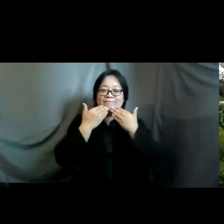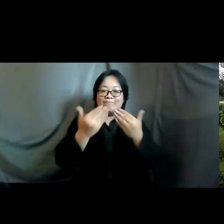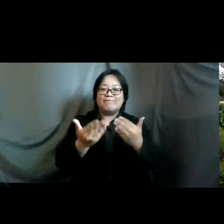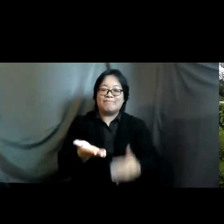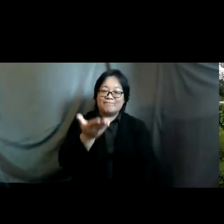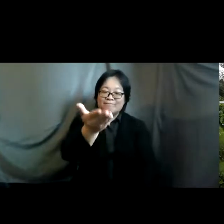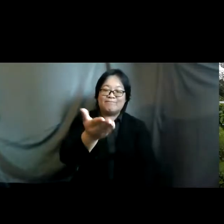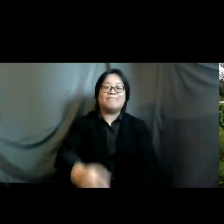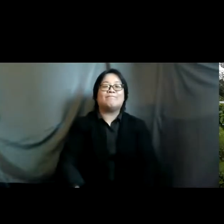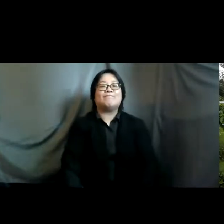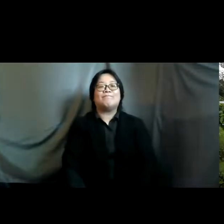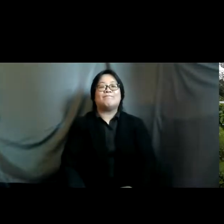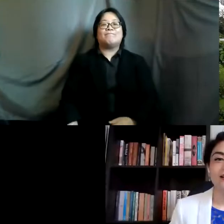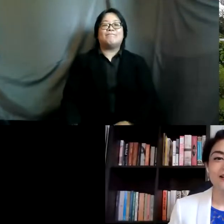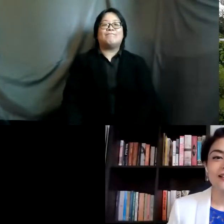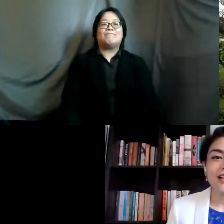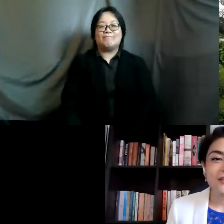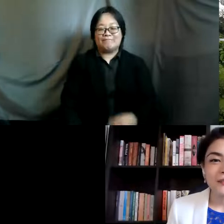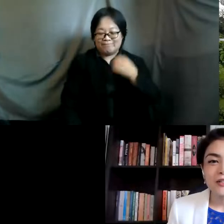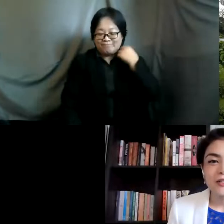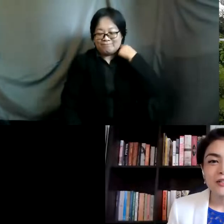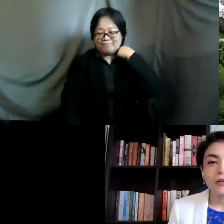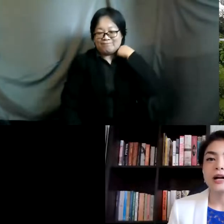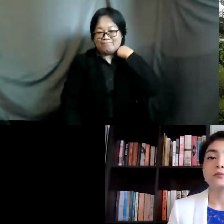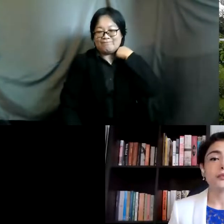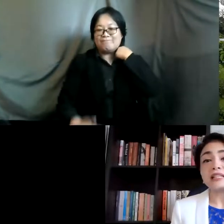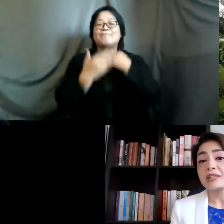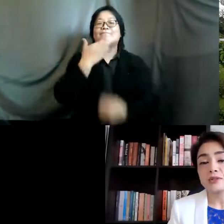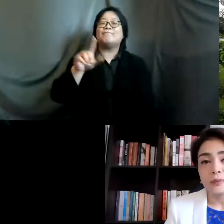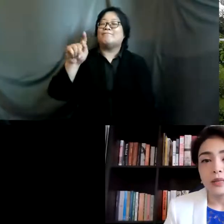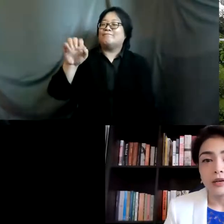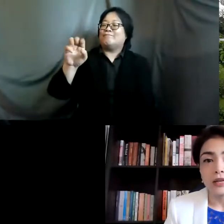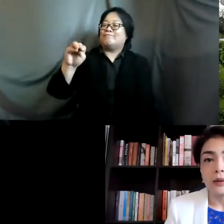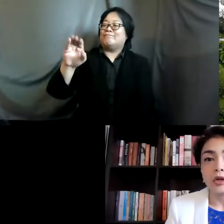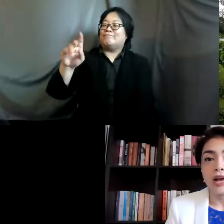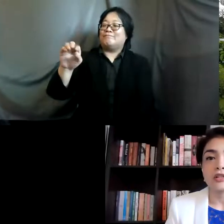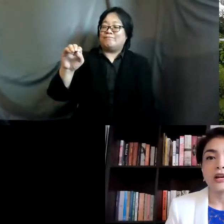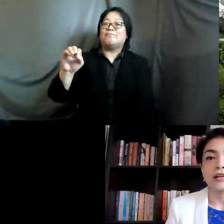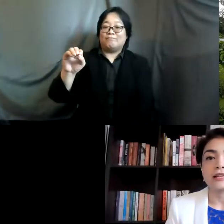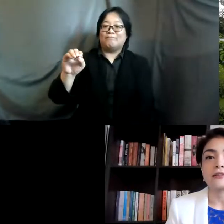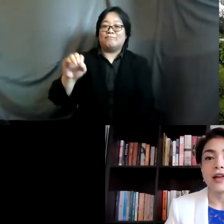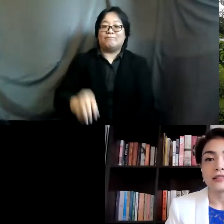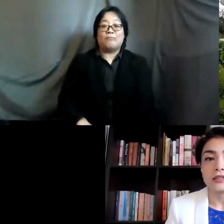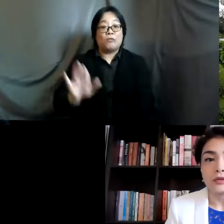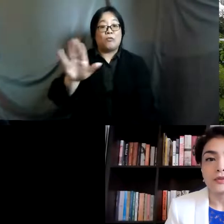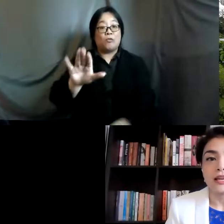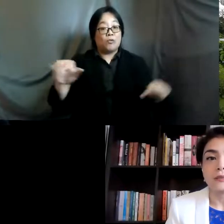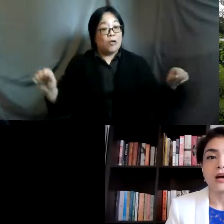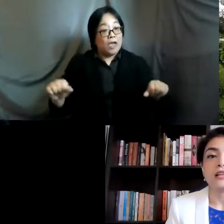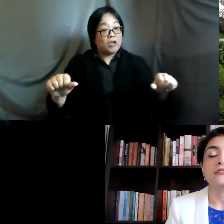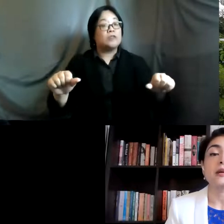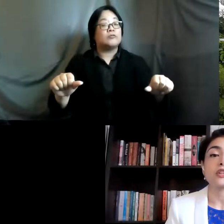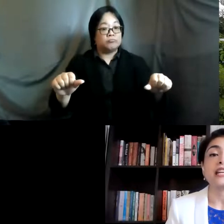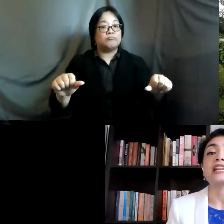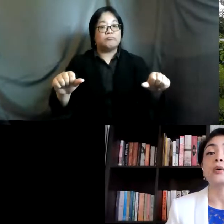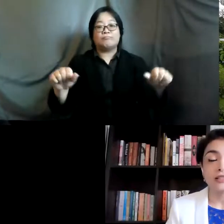tamina thank you so much um what really struck me about um your action area is the fact that you said